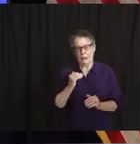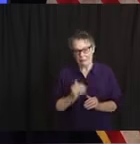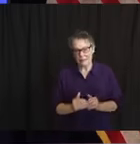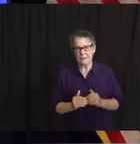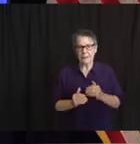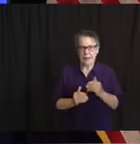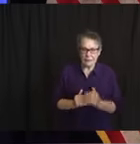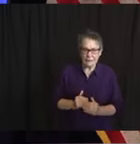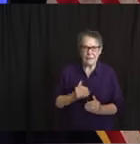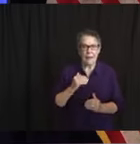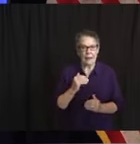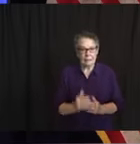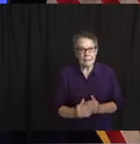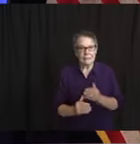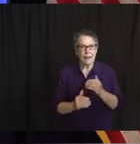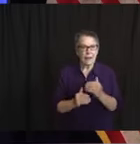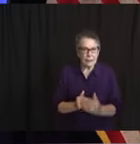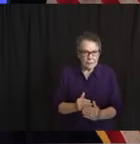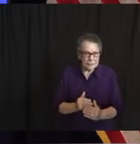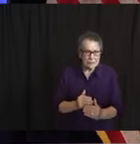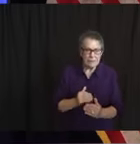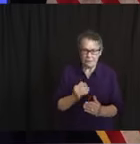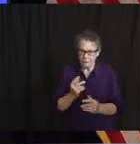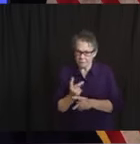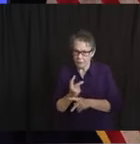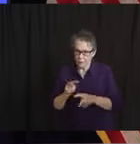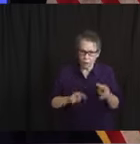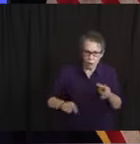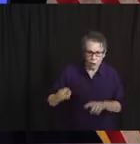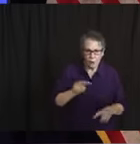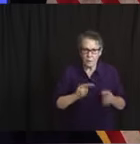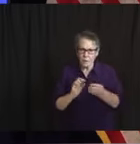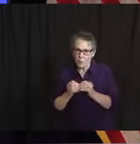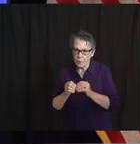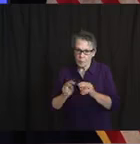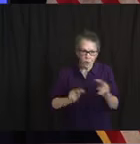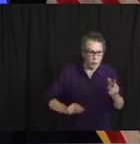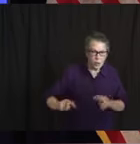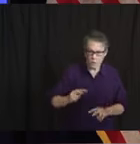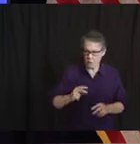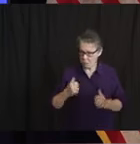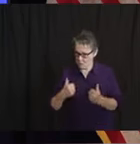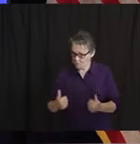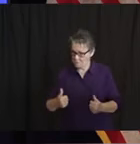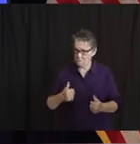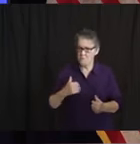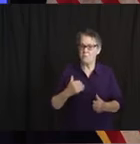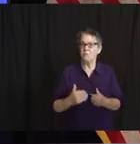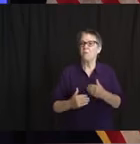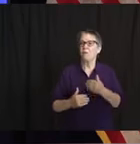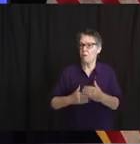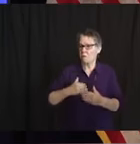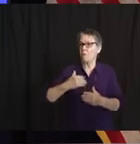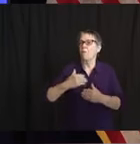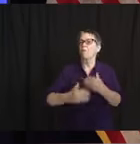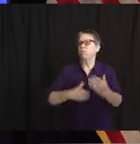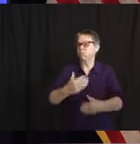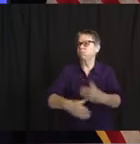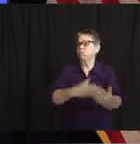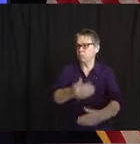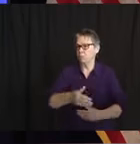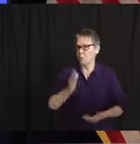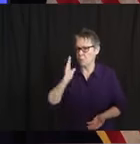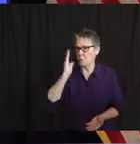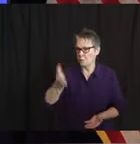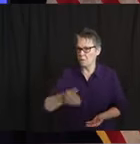isolate and determine the health impact in particular of that step that we're taking. So we'll continue to do that. Thank you. Matt, good